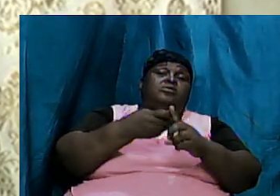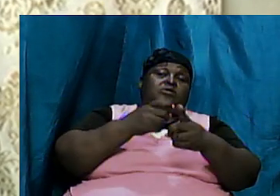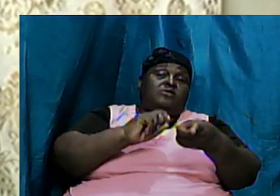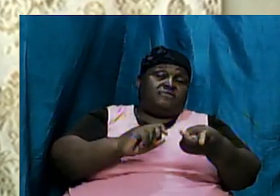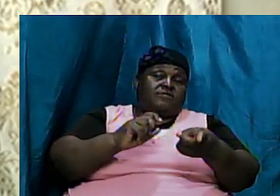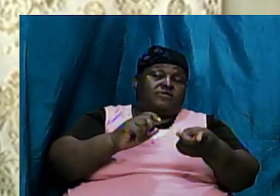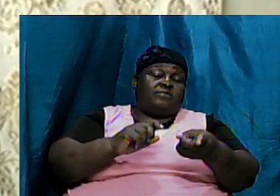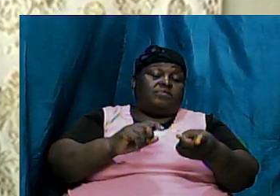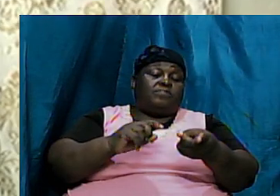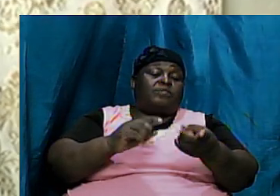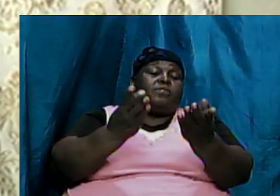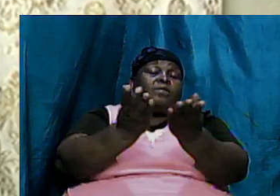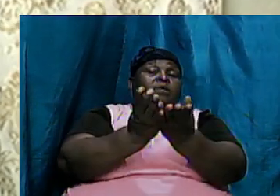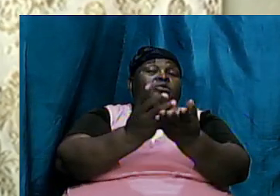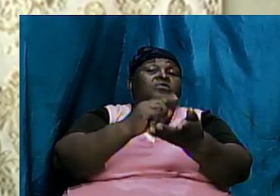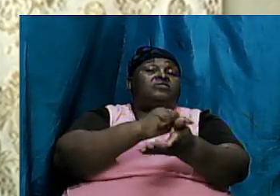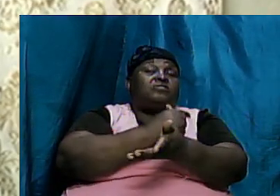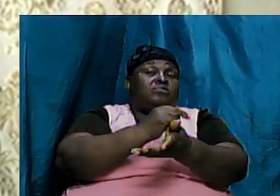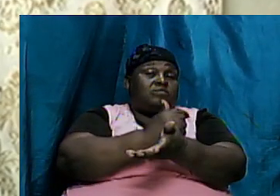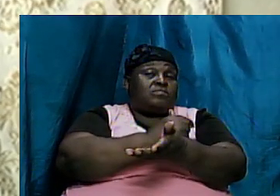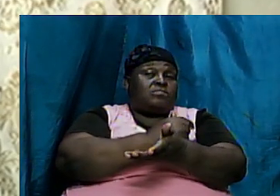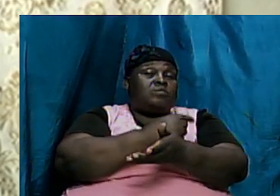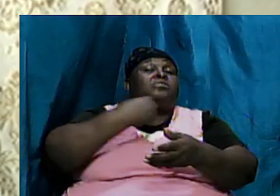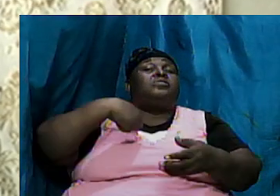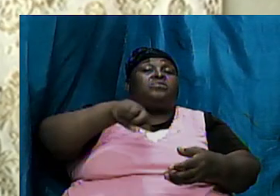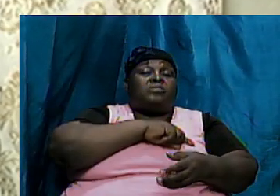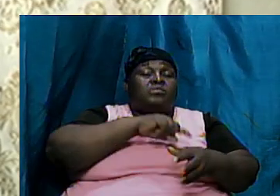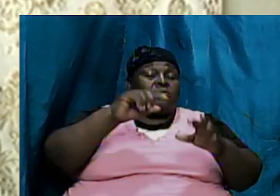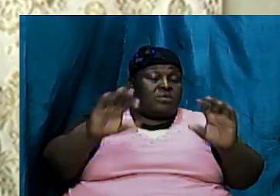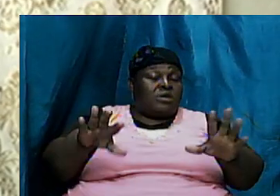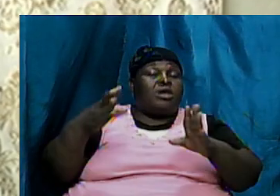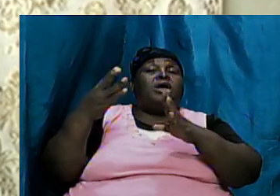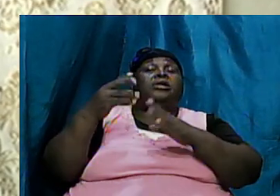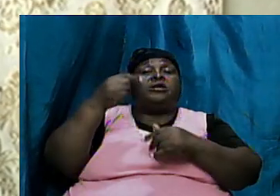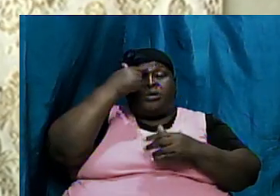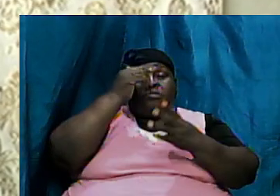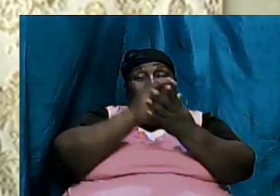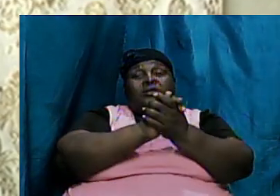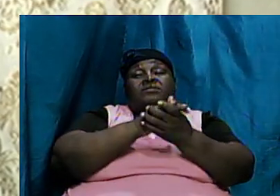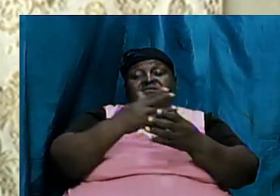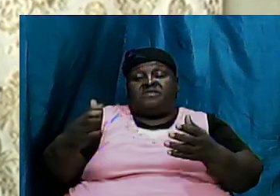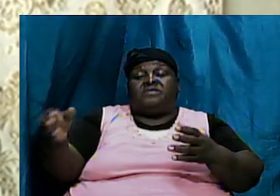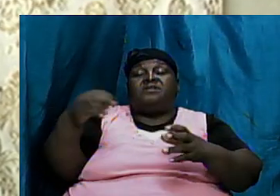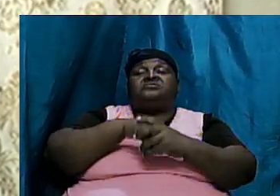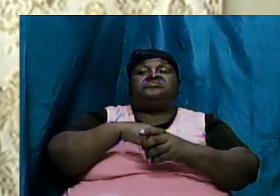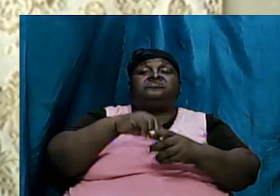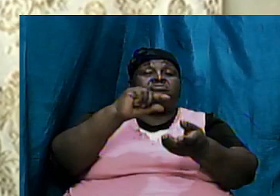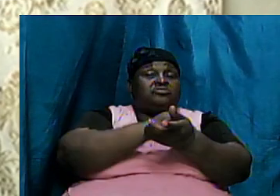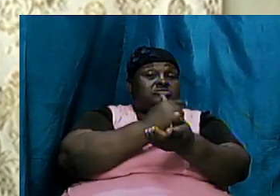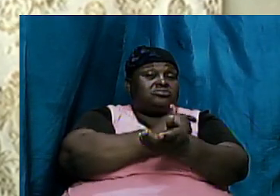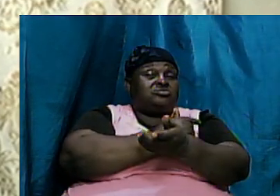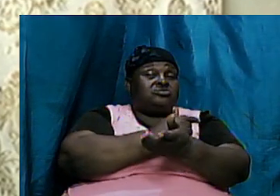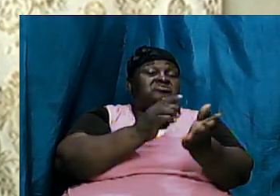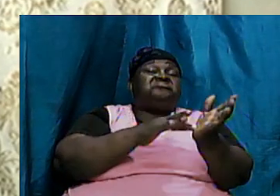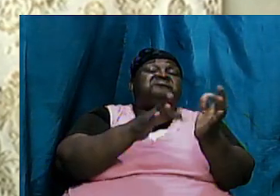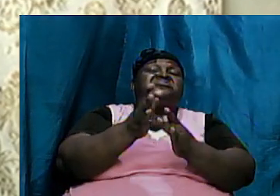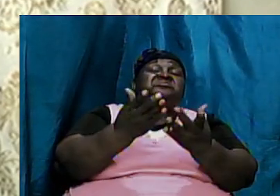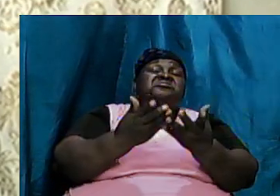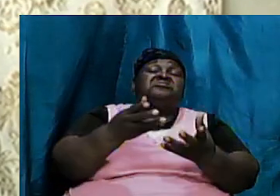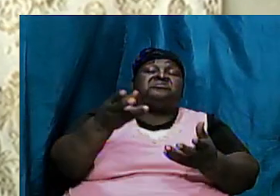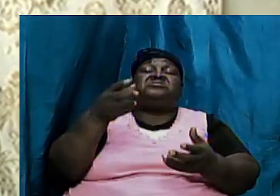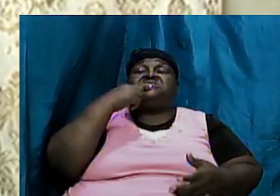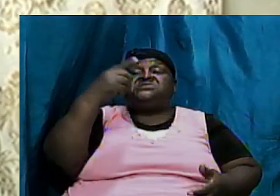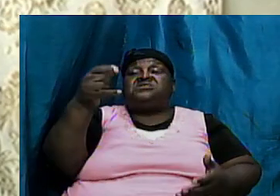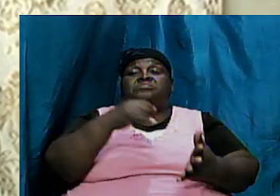the book brothers and sisters we can believe the things that are in Genesis Jesus said it now I